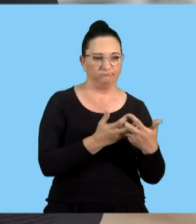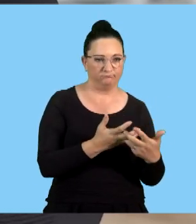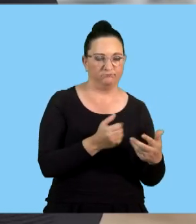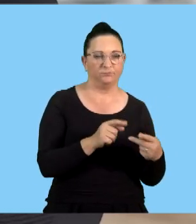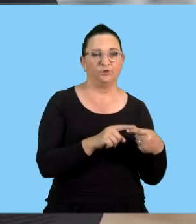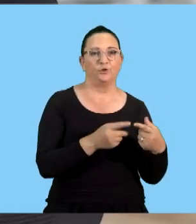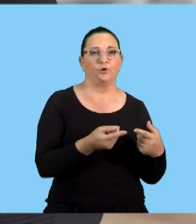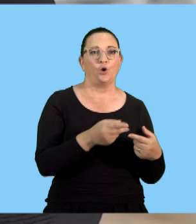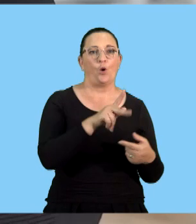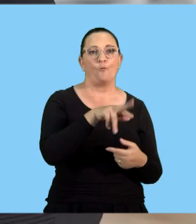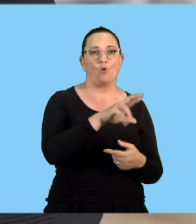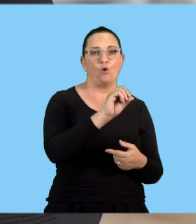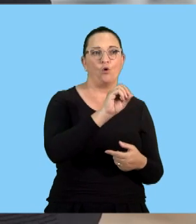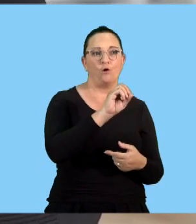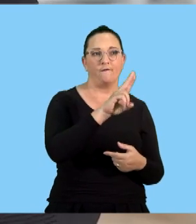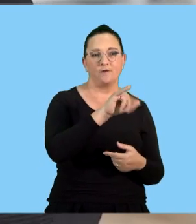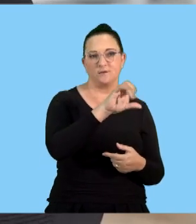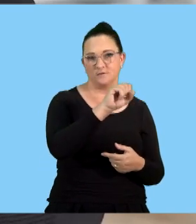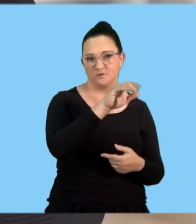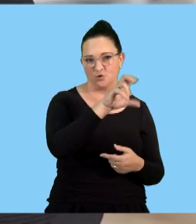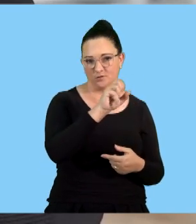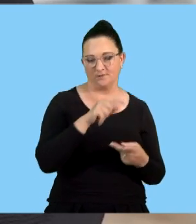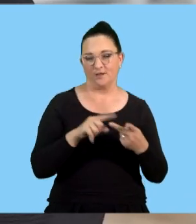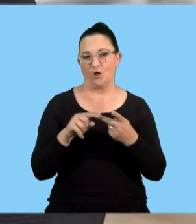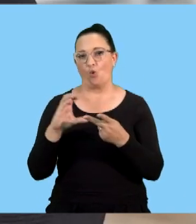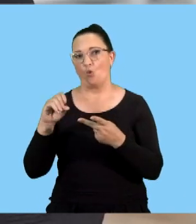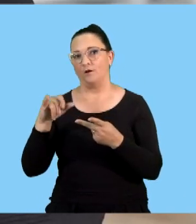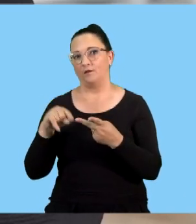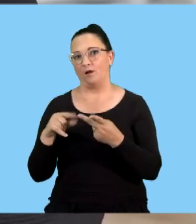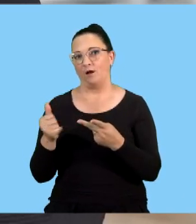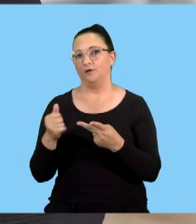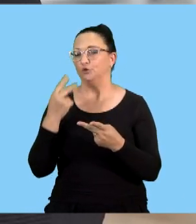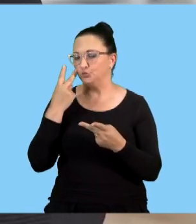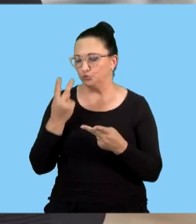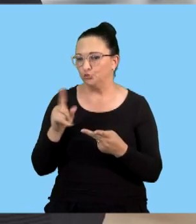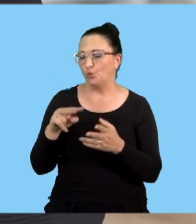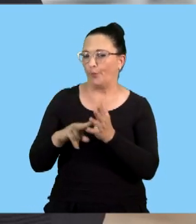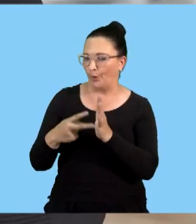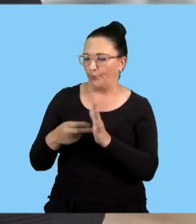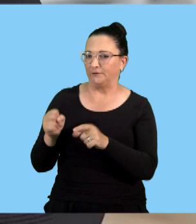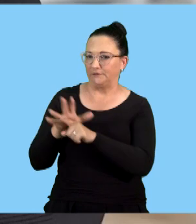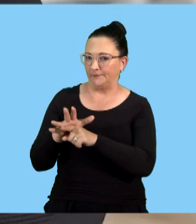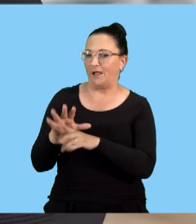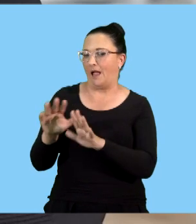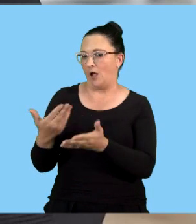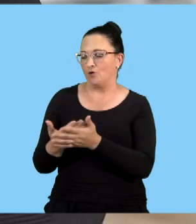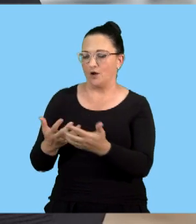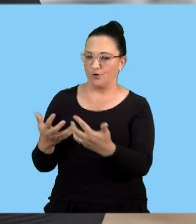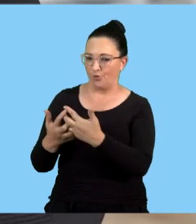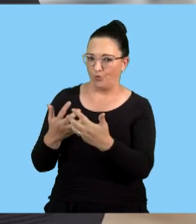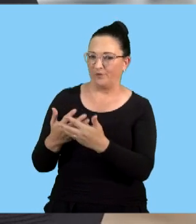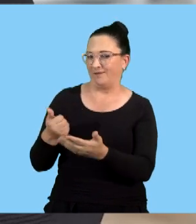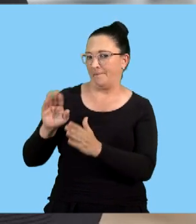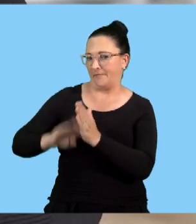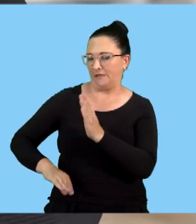well as the provisions of BCA. We also looked at COERA. Under COERA we looked at the purpose, the impact, ways to comply,